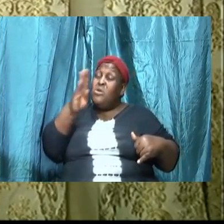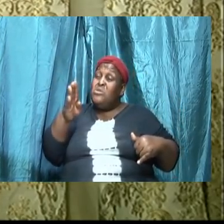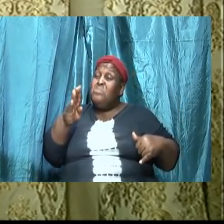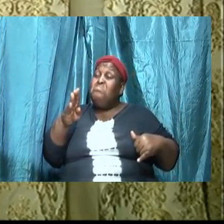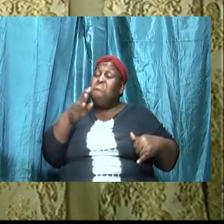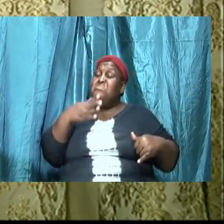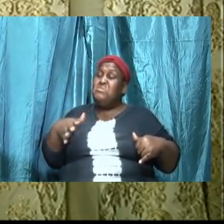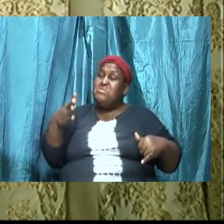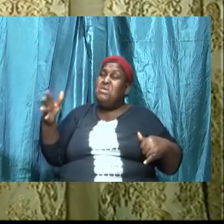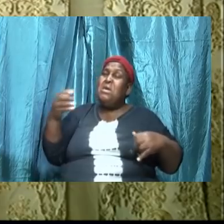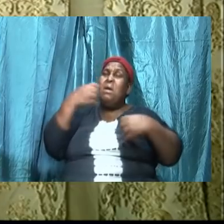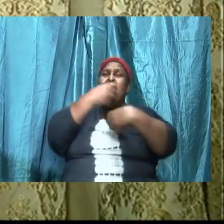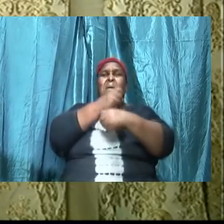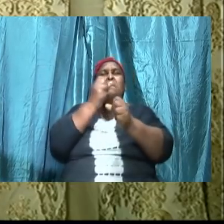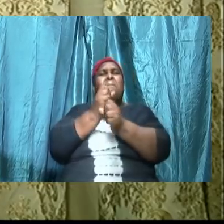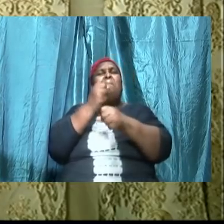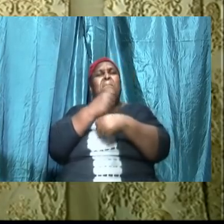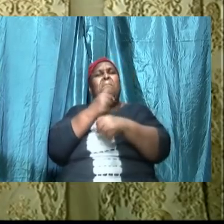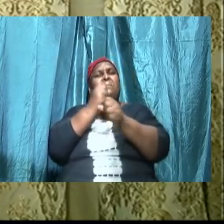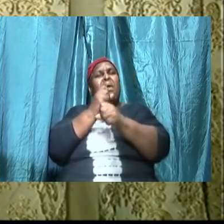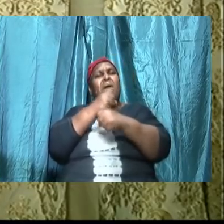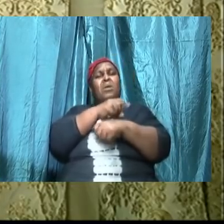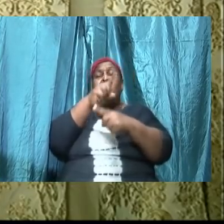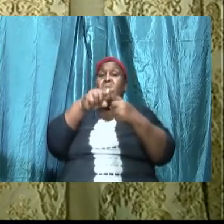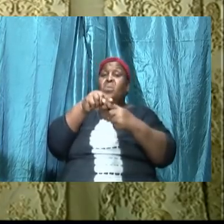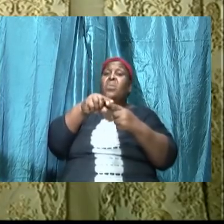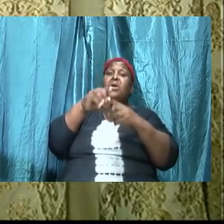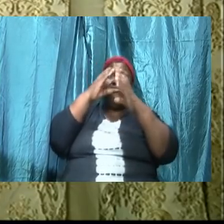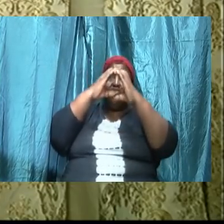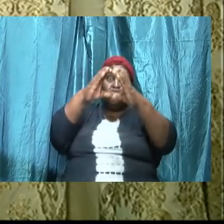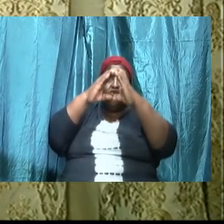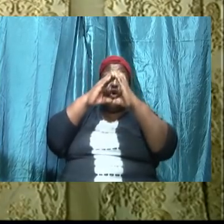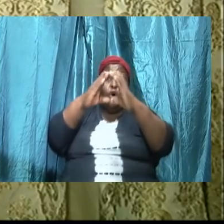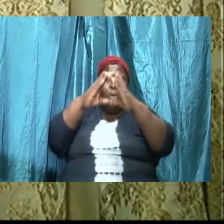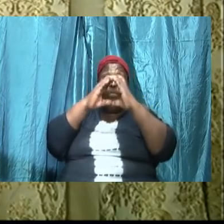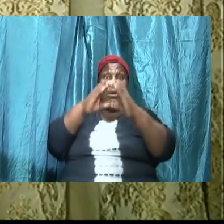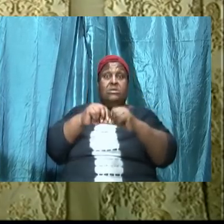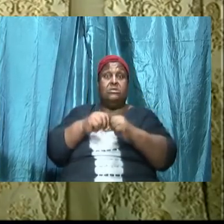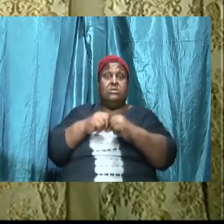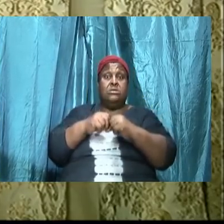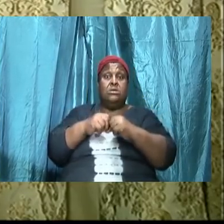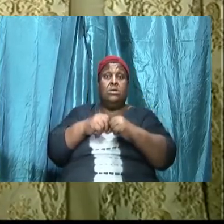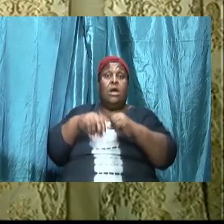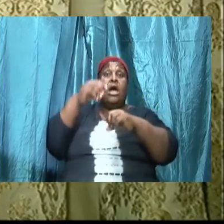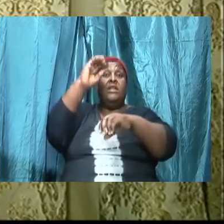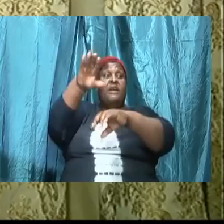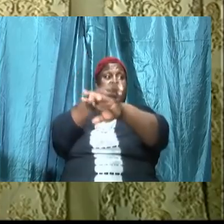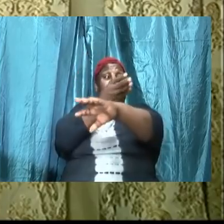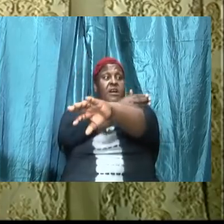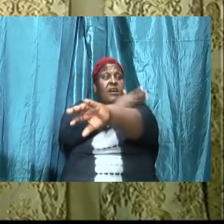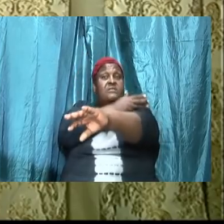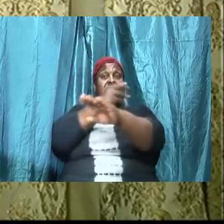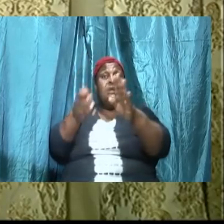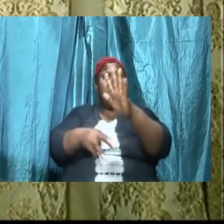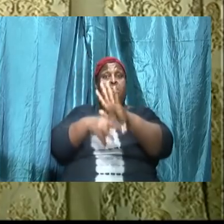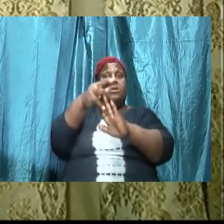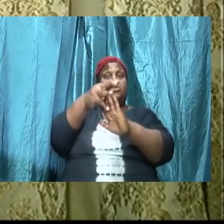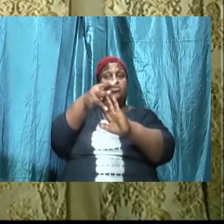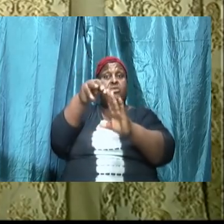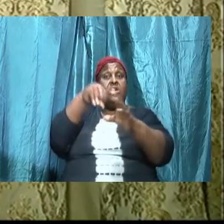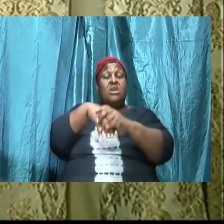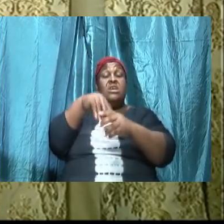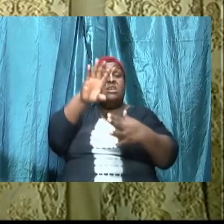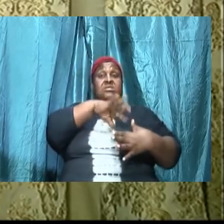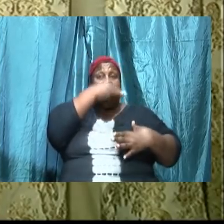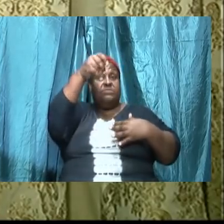thing that cause us to make it when the trumpets sound are advanced and mature in our spiritual life just